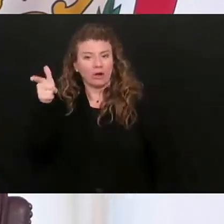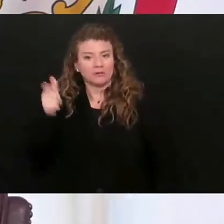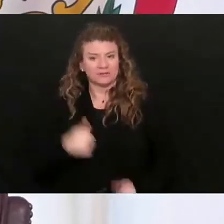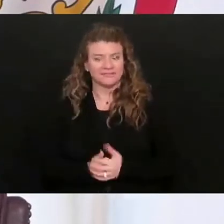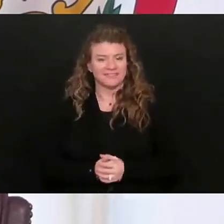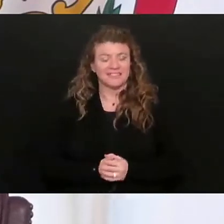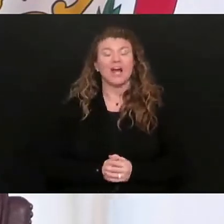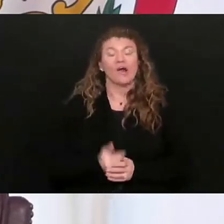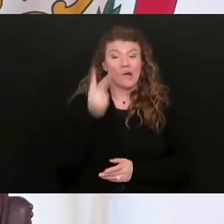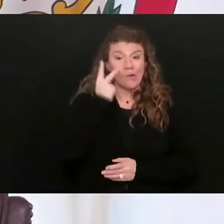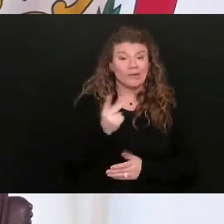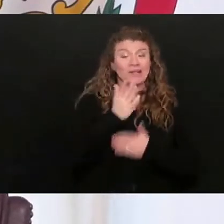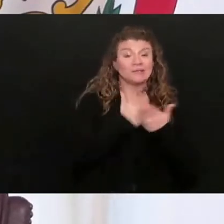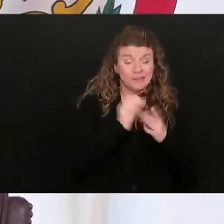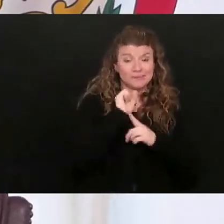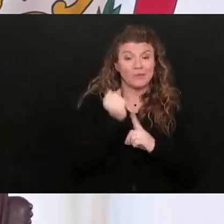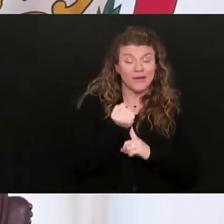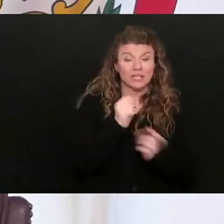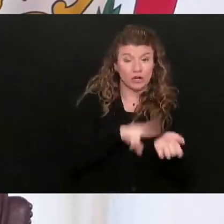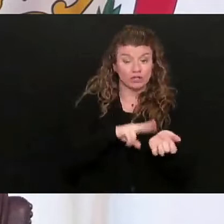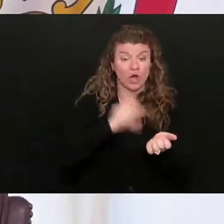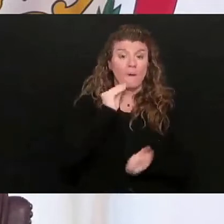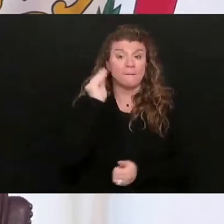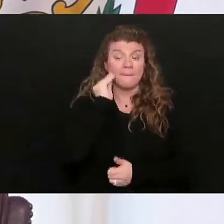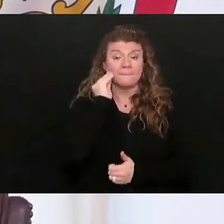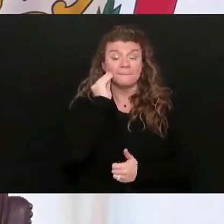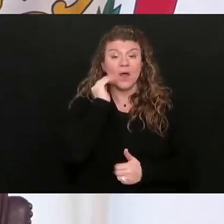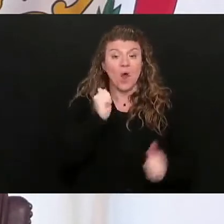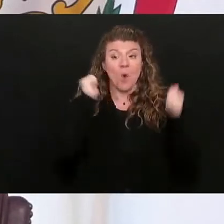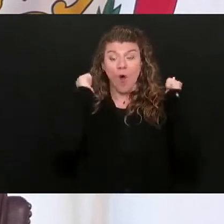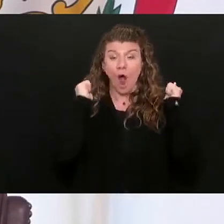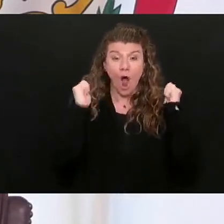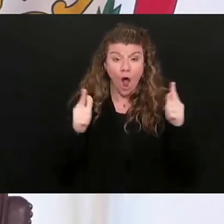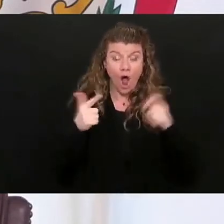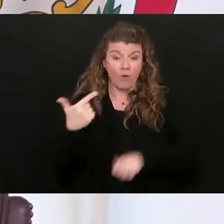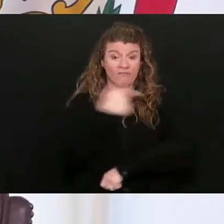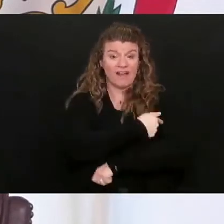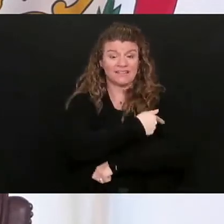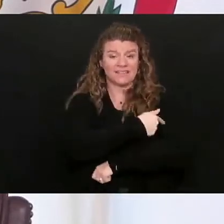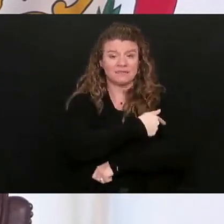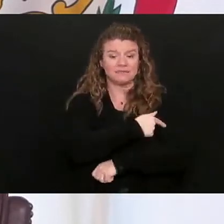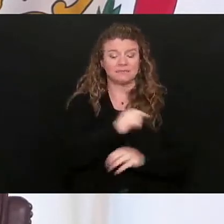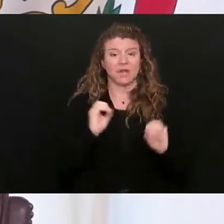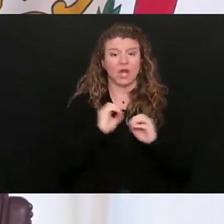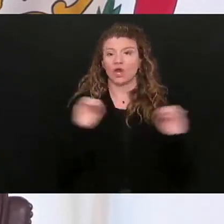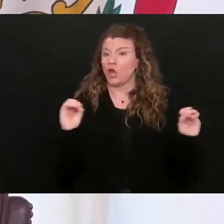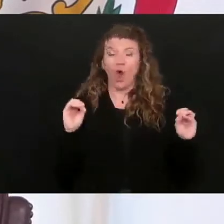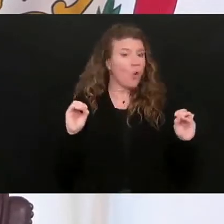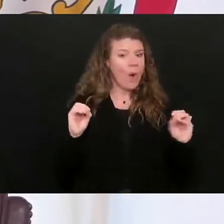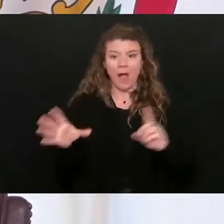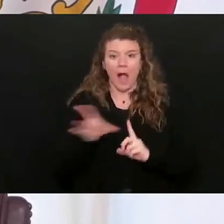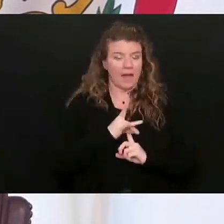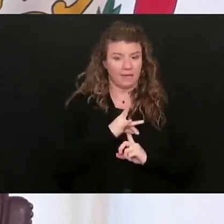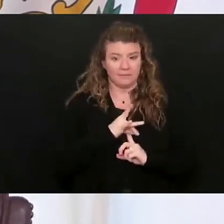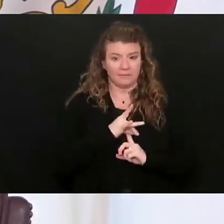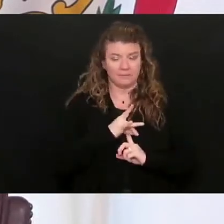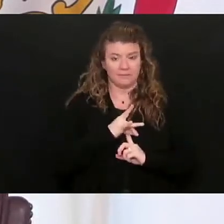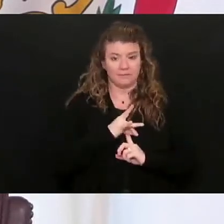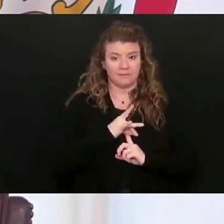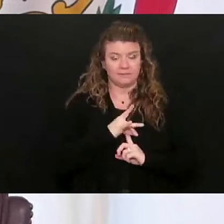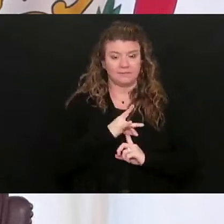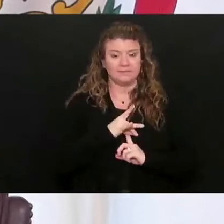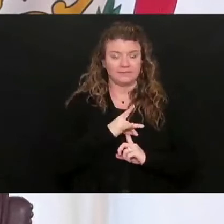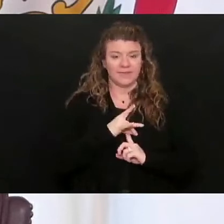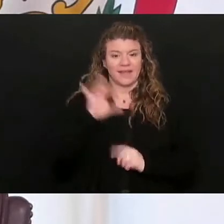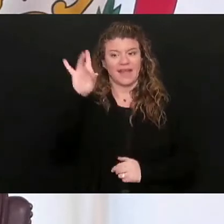We saw a situation in a nursing home where everybody had been vaccinated and nobody was getting COVID and everything, and there